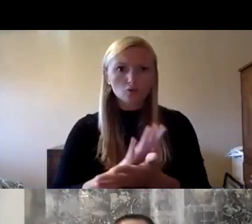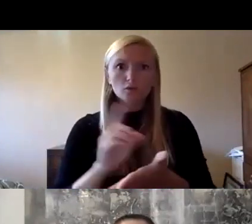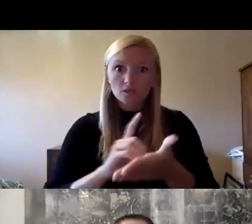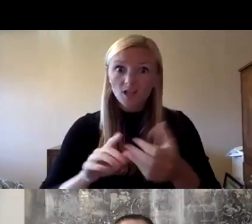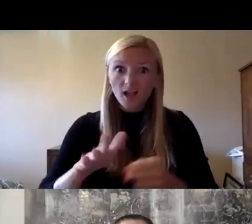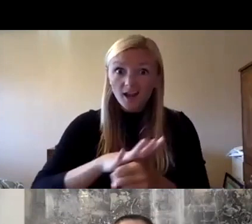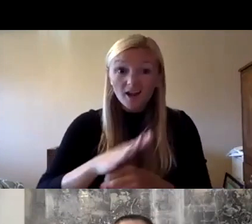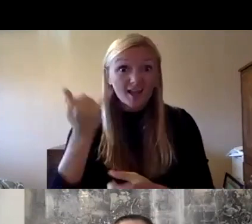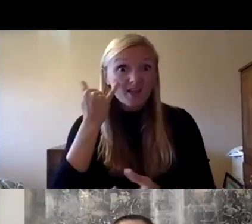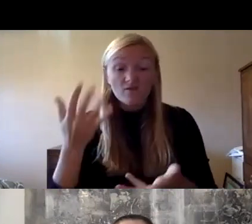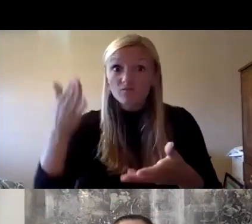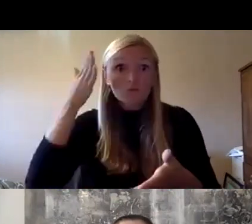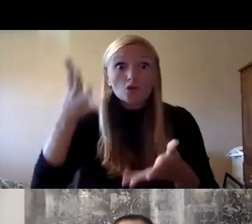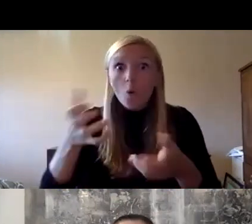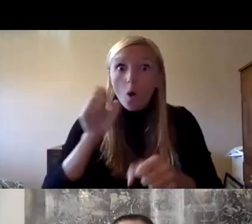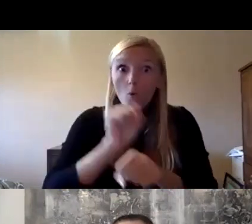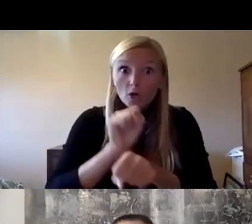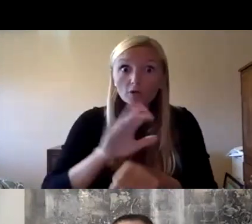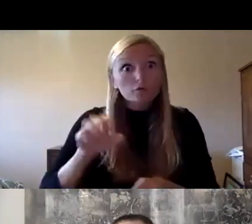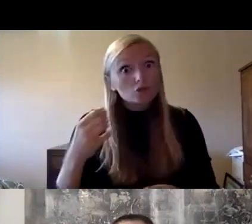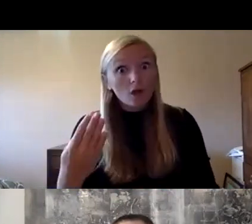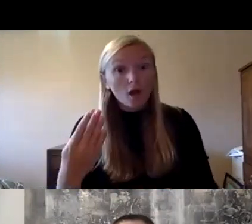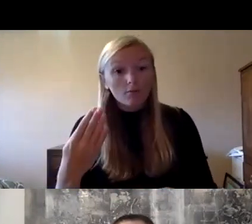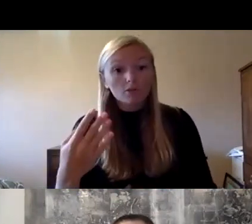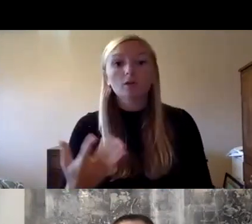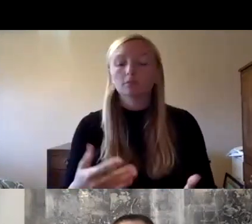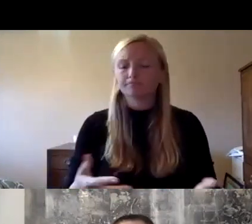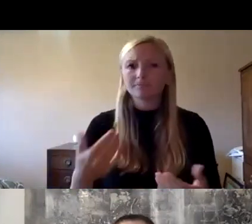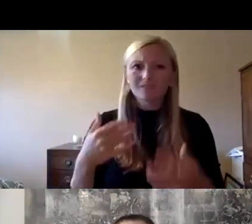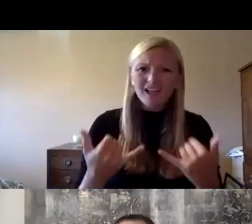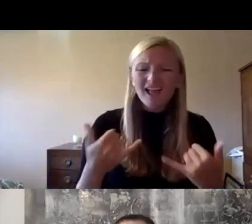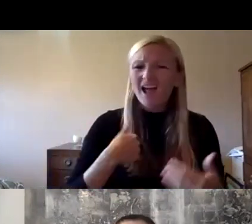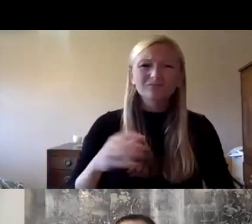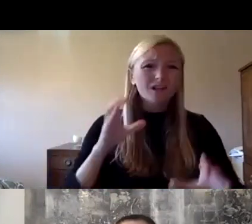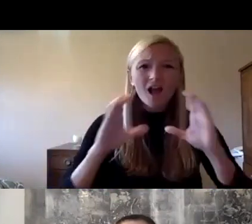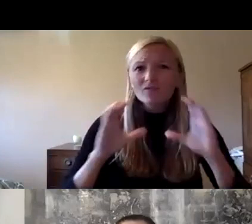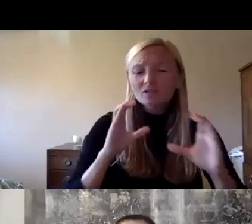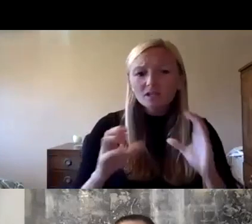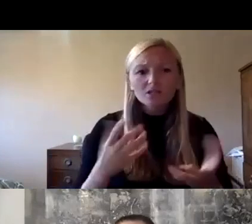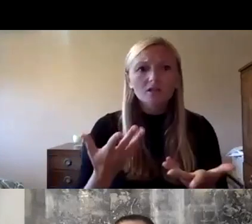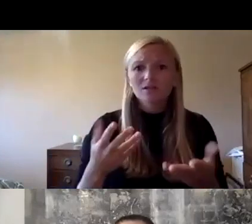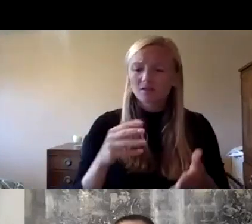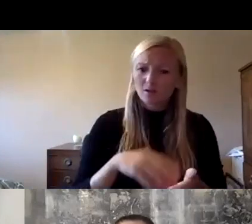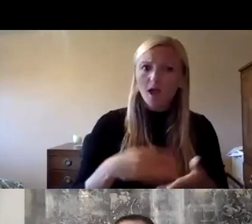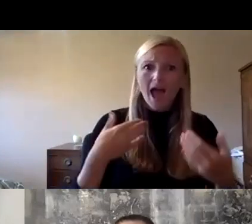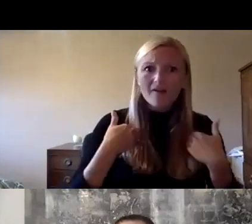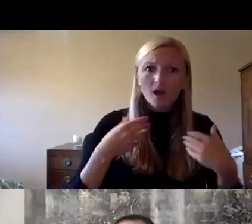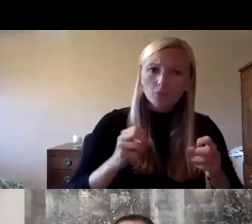a career path so together we'll have a conversation to examine the opportunities the strategies